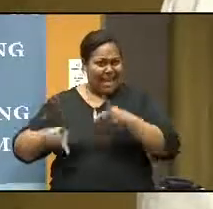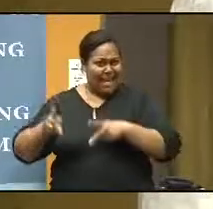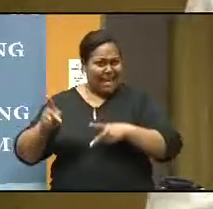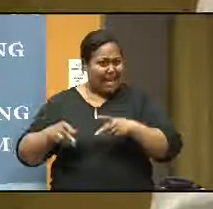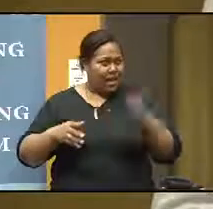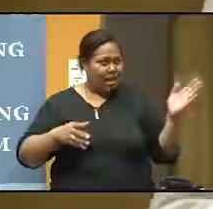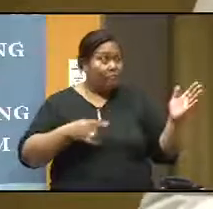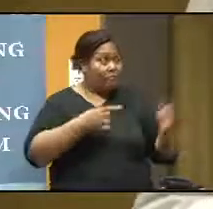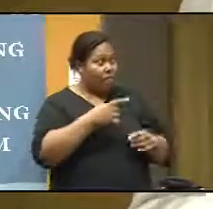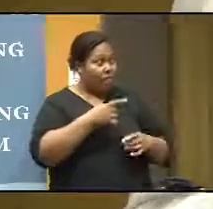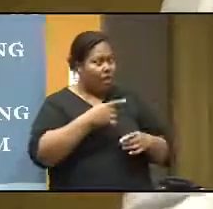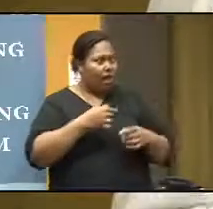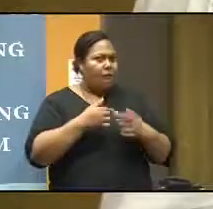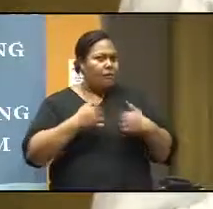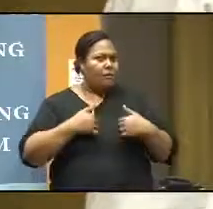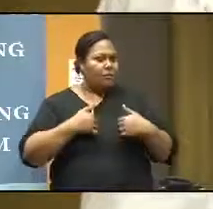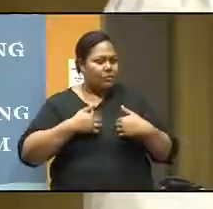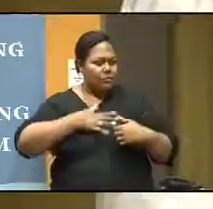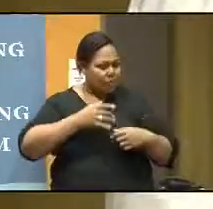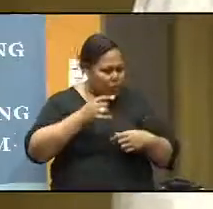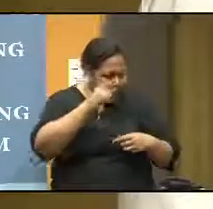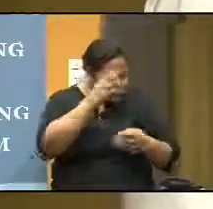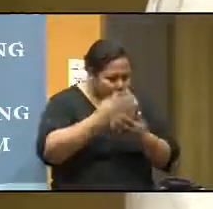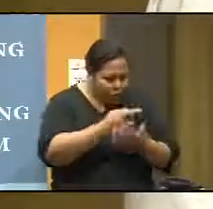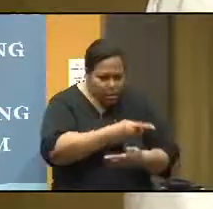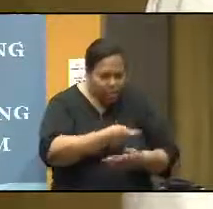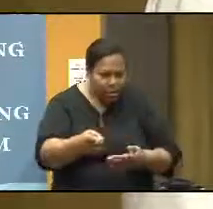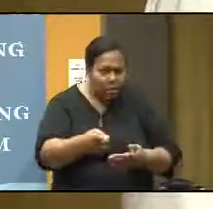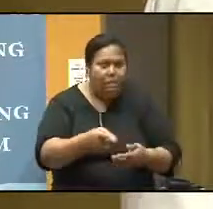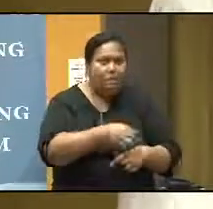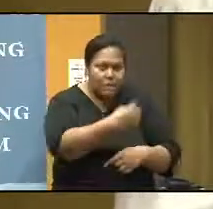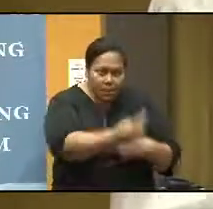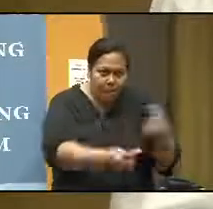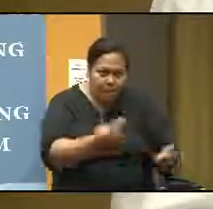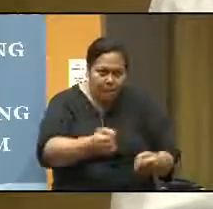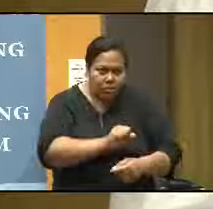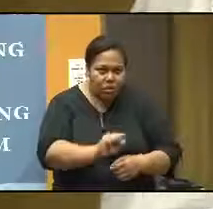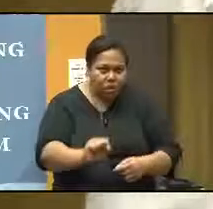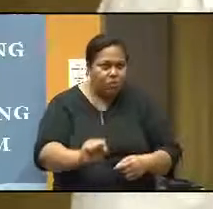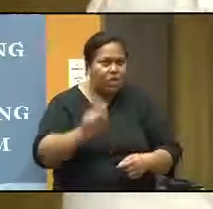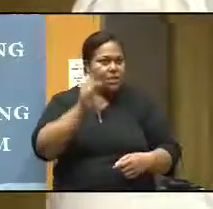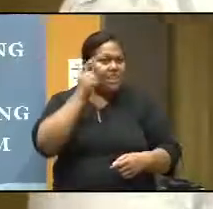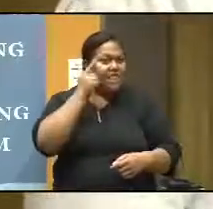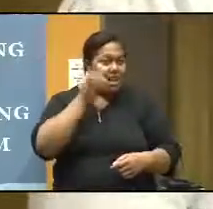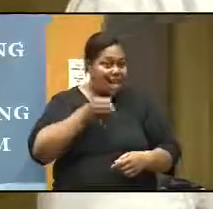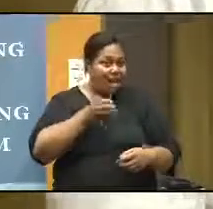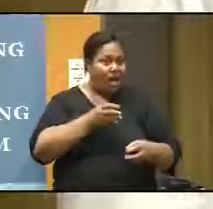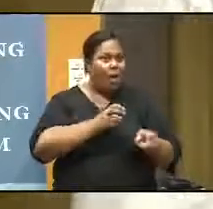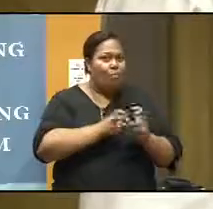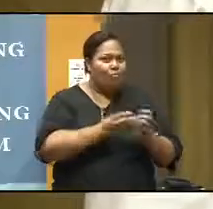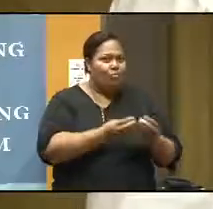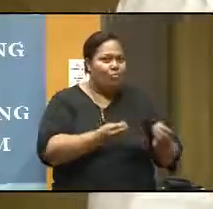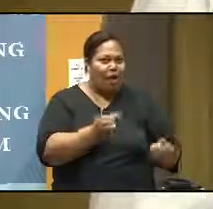to be the critical thinker and then the problem solver at the end. I repeat the word as